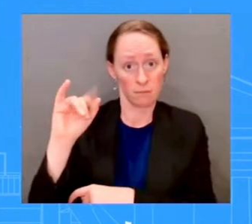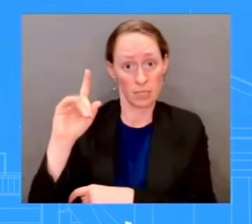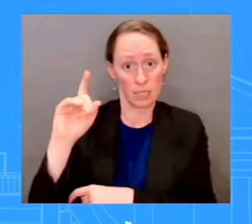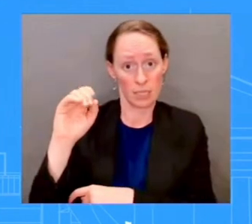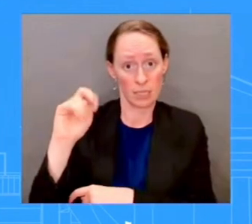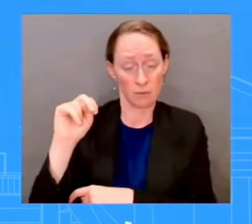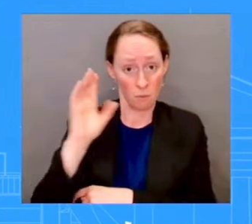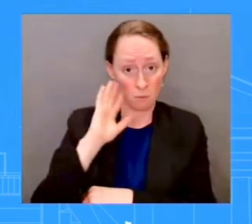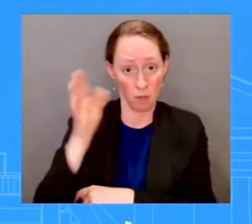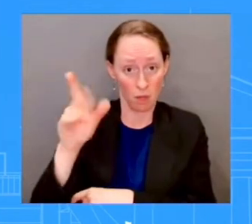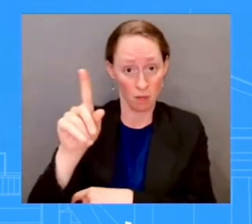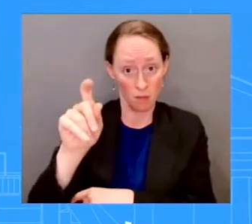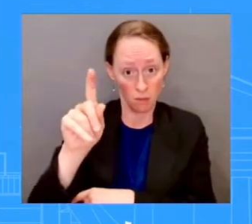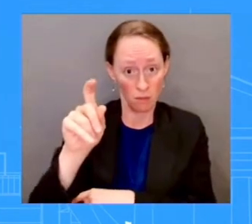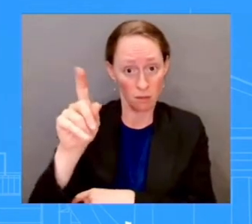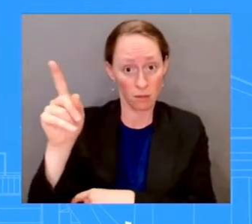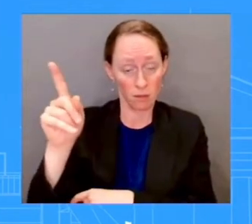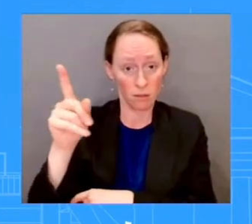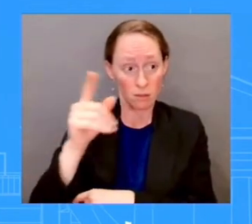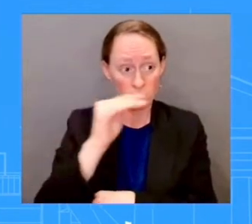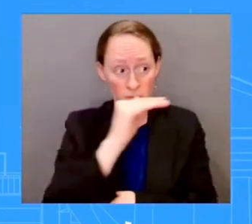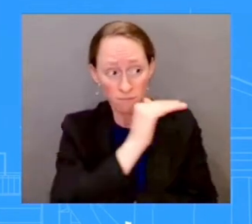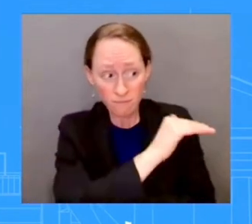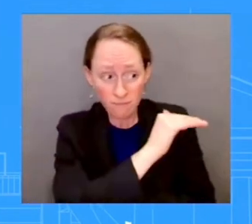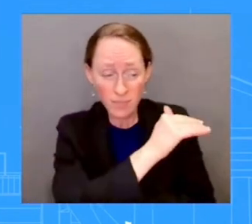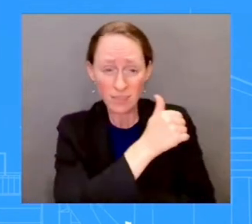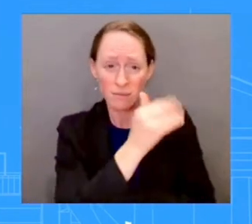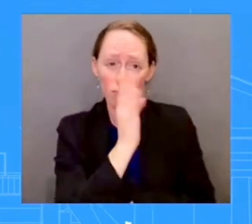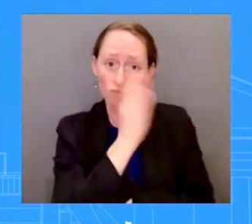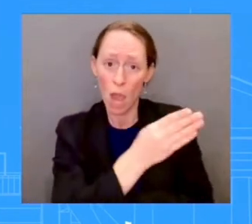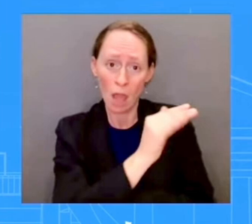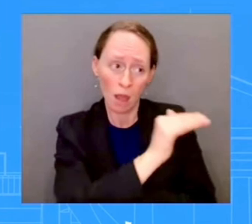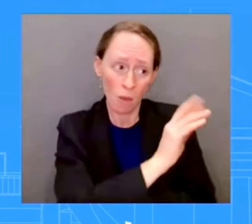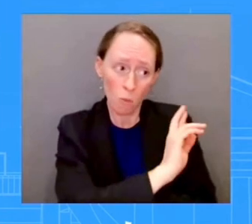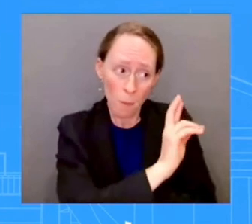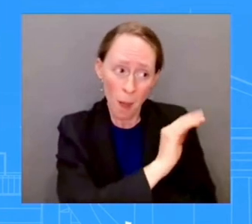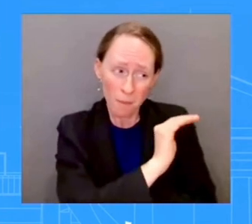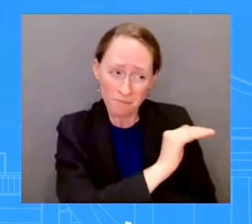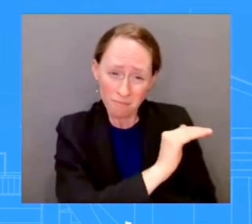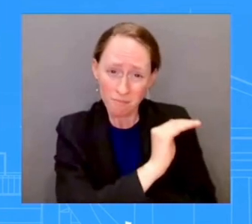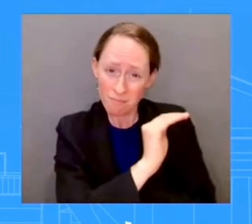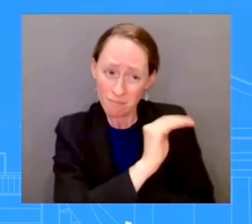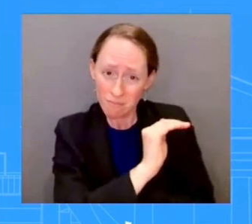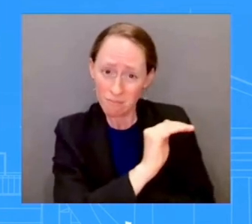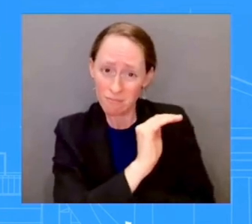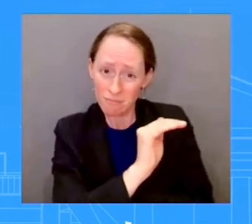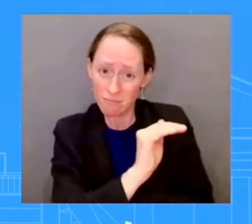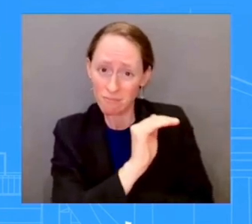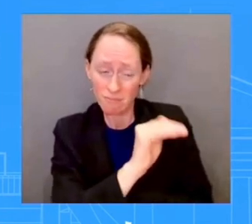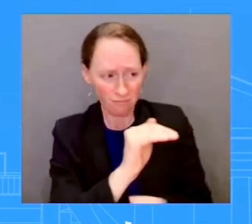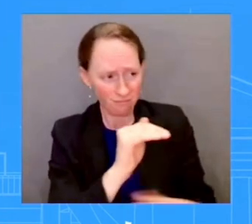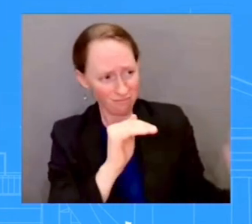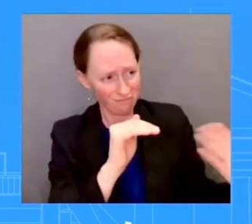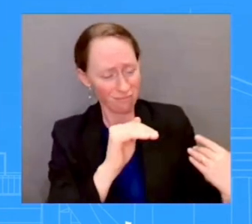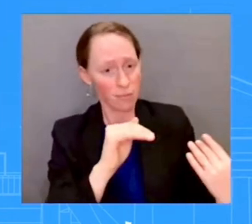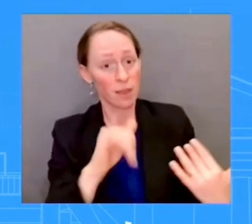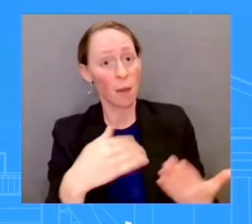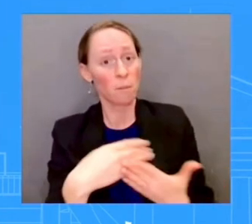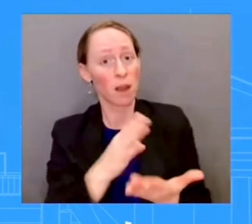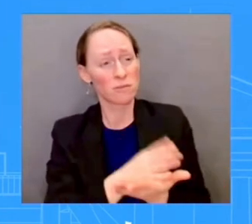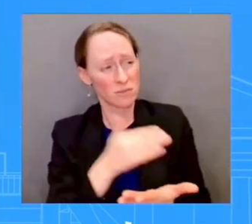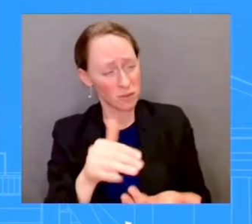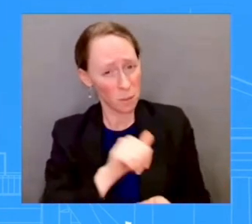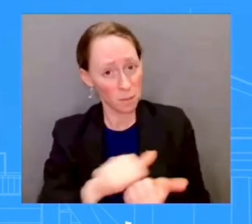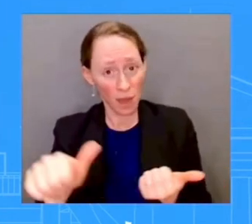conversations or direct engagement with the president and Congress, but the president's been very clear. You heard from him, again, at FEMA. You've heard from him